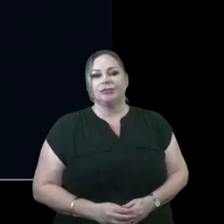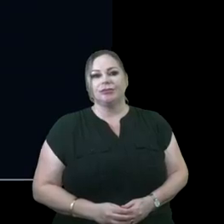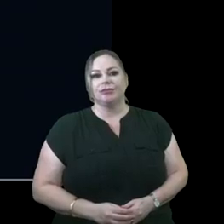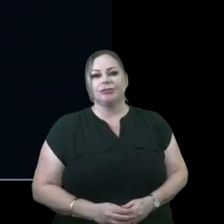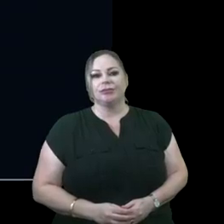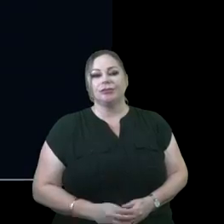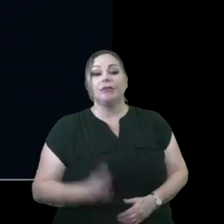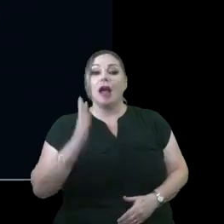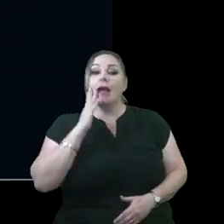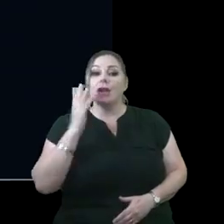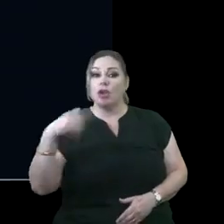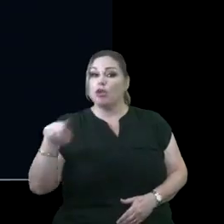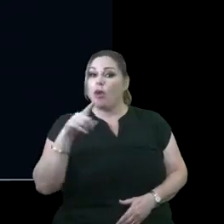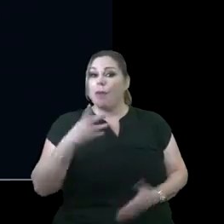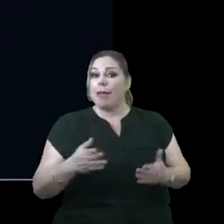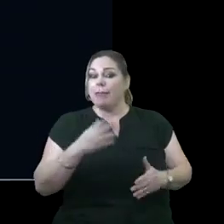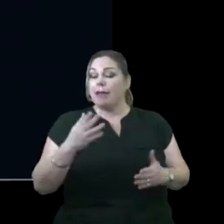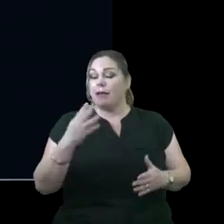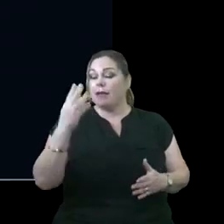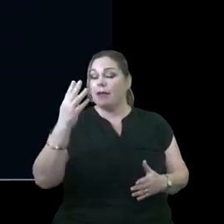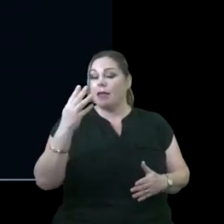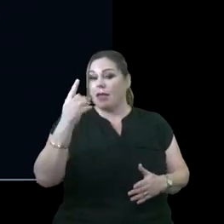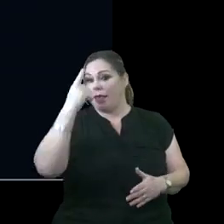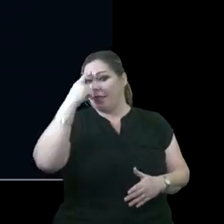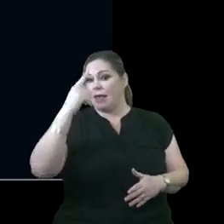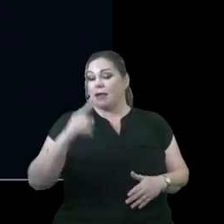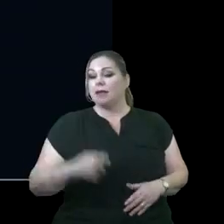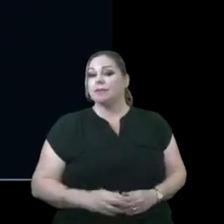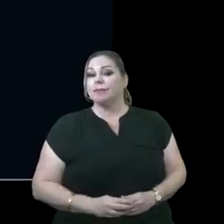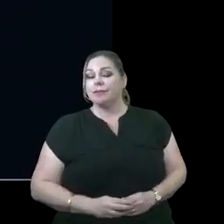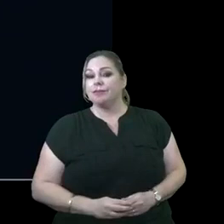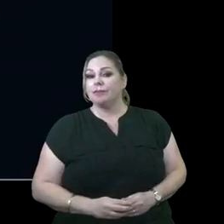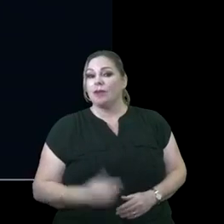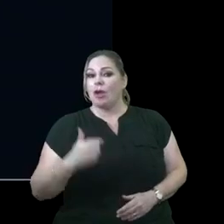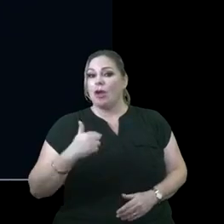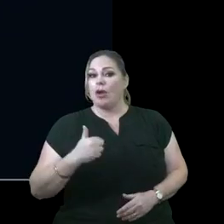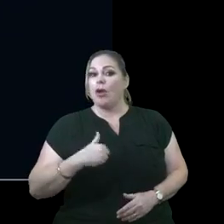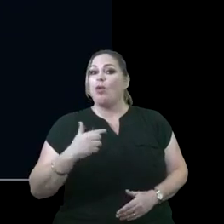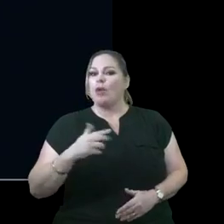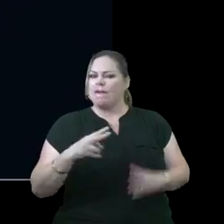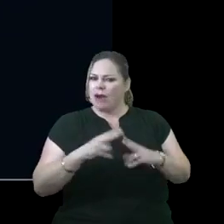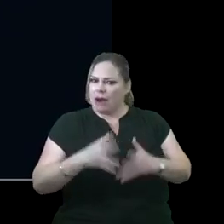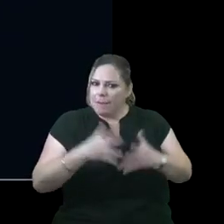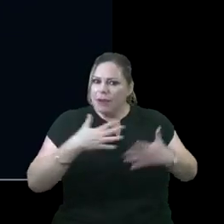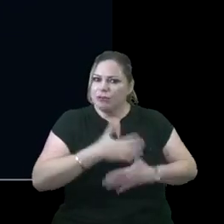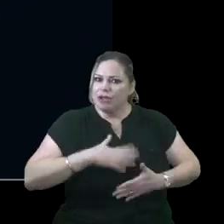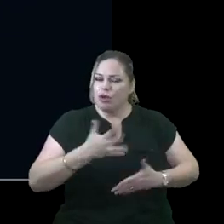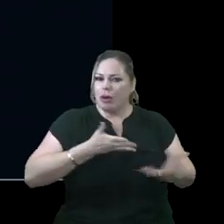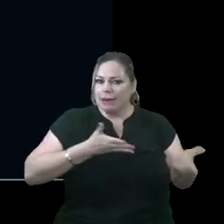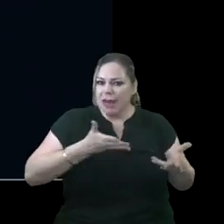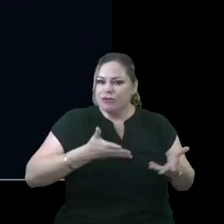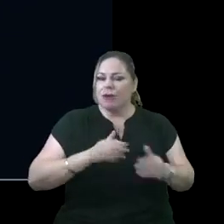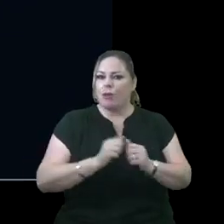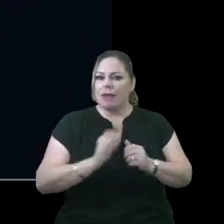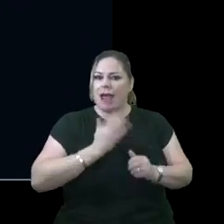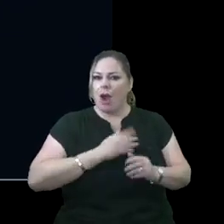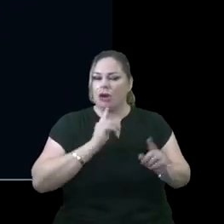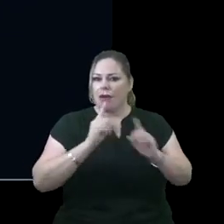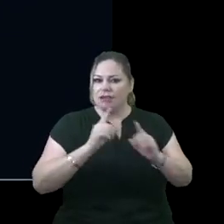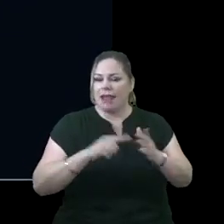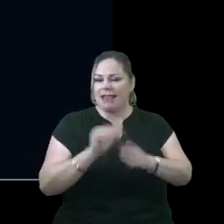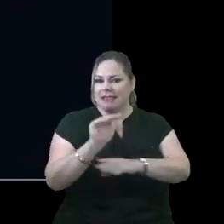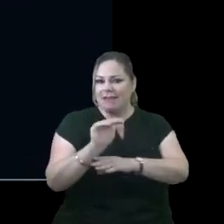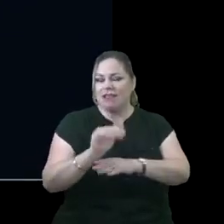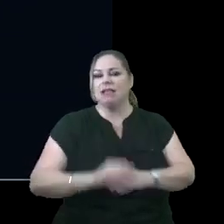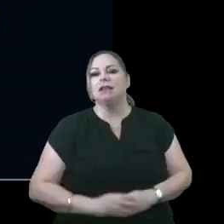So I know that you may be thinking of many others and again, we so appreciate your engagement in our conversation on this